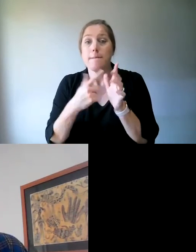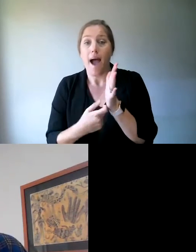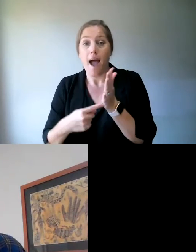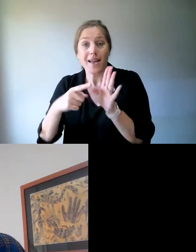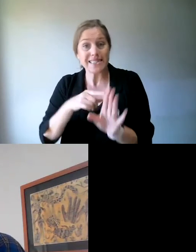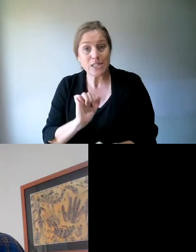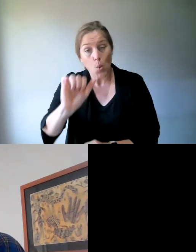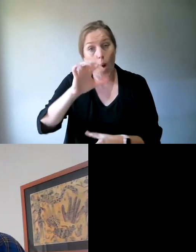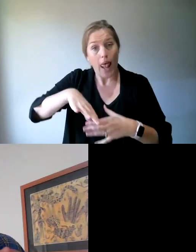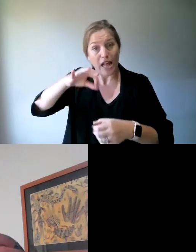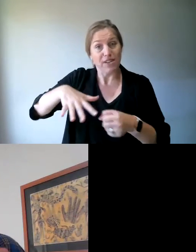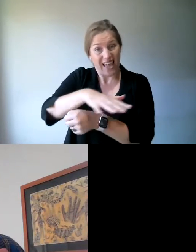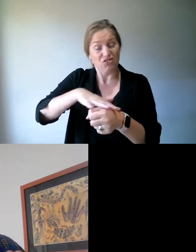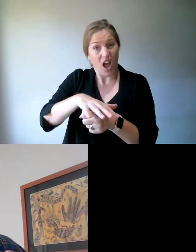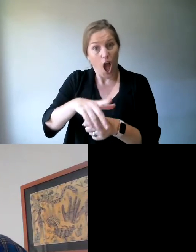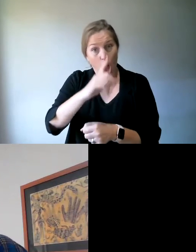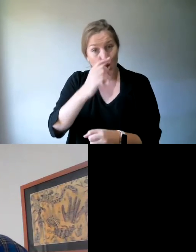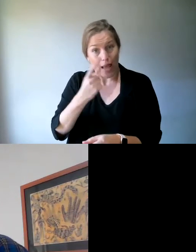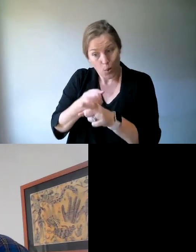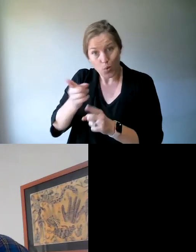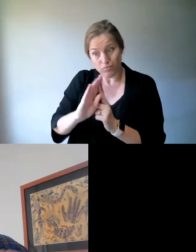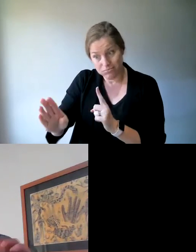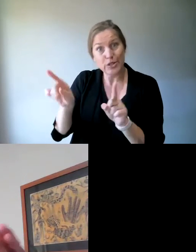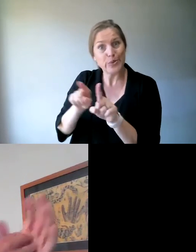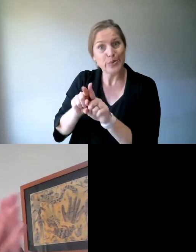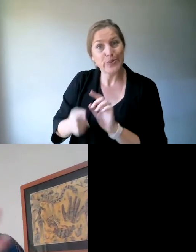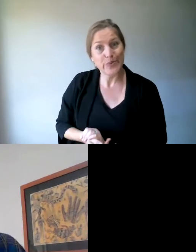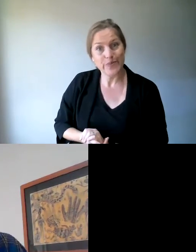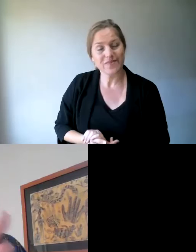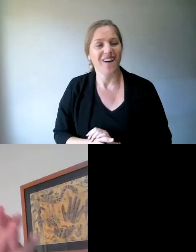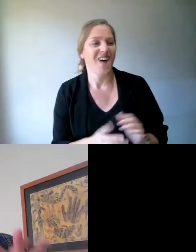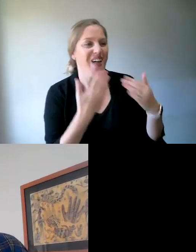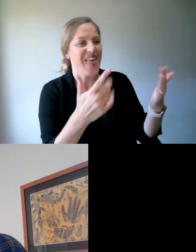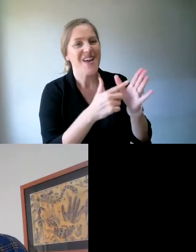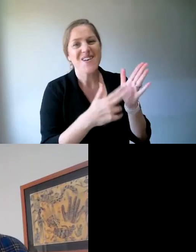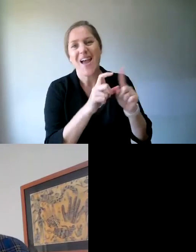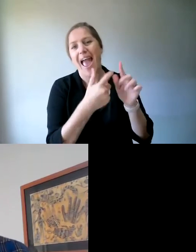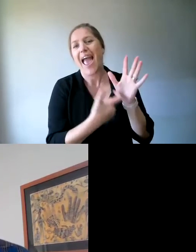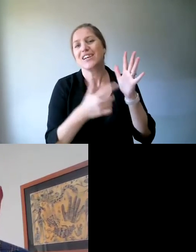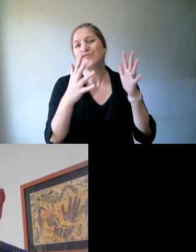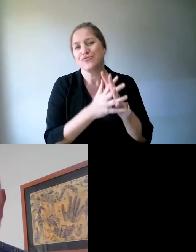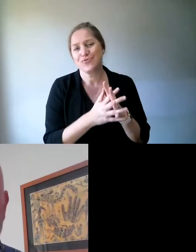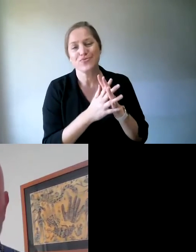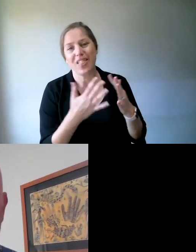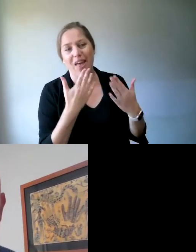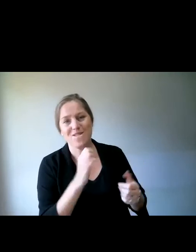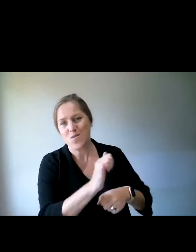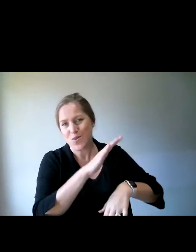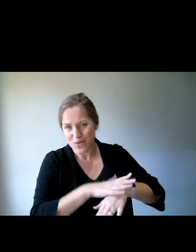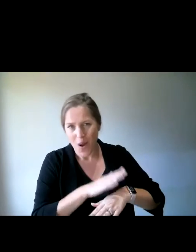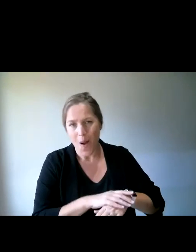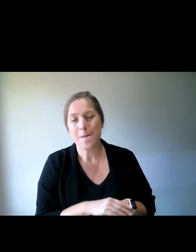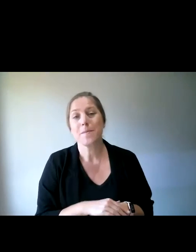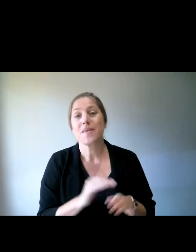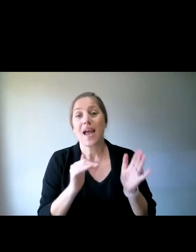well. Yeah. Great. Thank you for sharing those insights, Andrew. So we might turn it over to our other experts now,